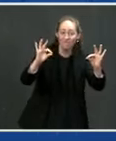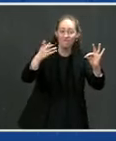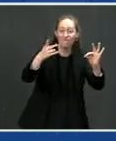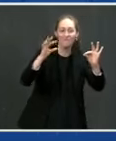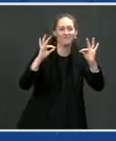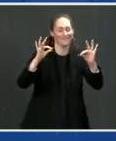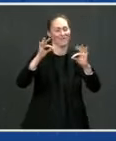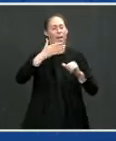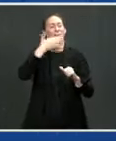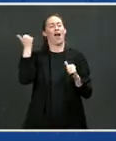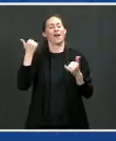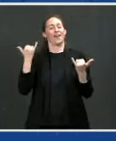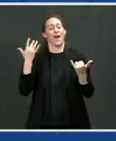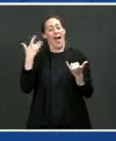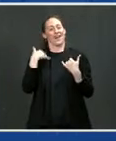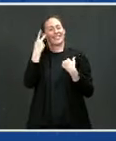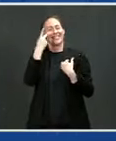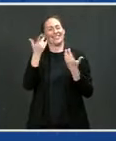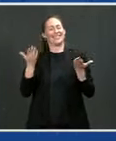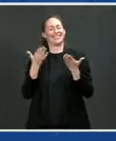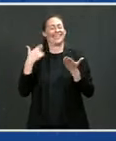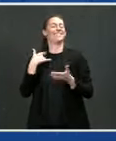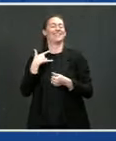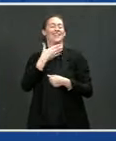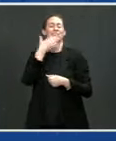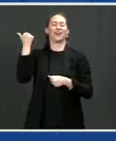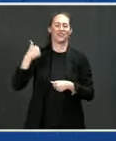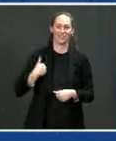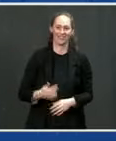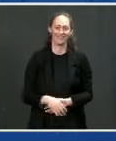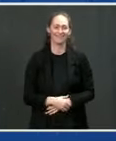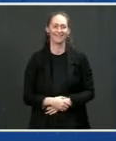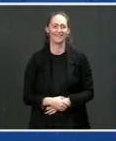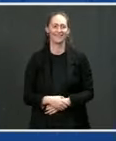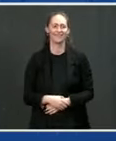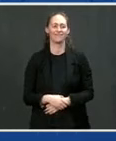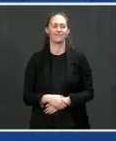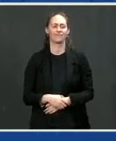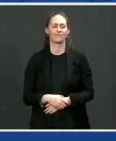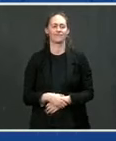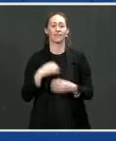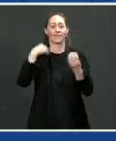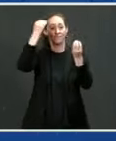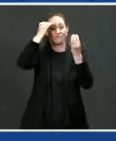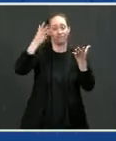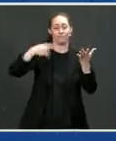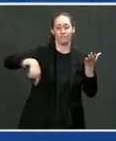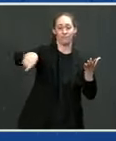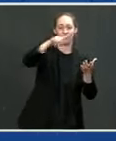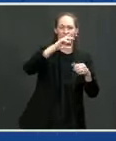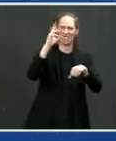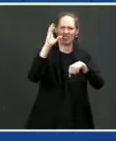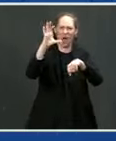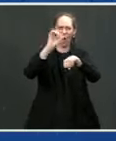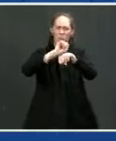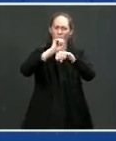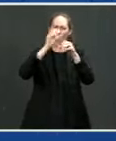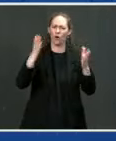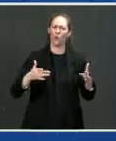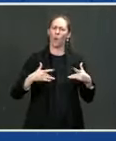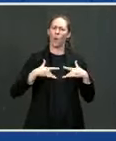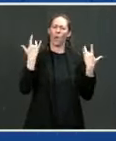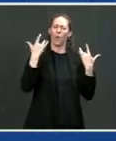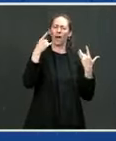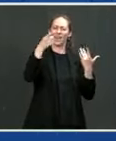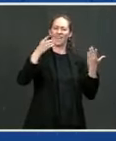guys. Well thank you. You know on behalf of 600 employees that we have here at Proterra it's really my pleasure